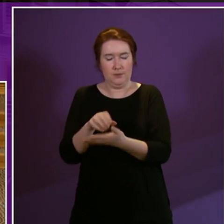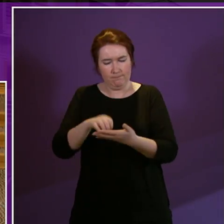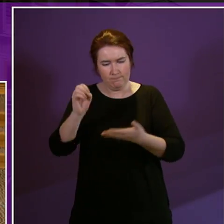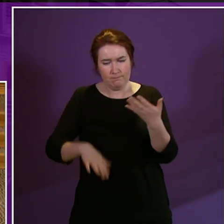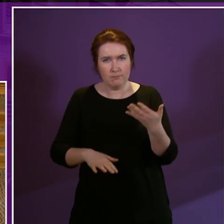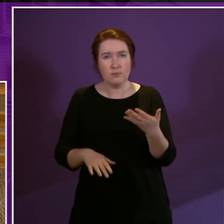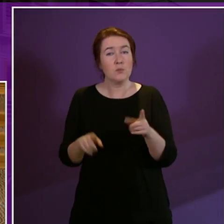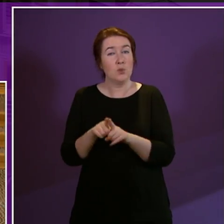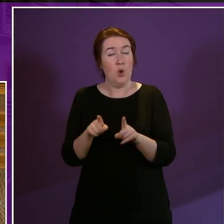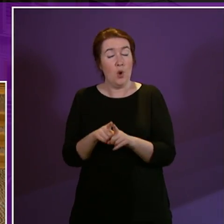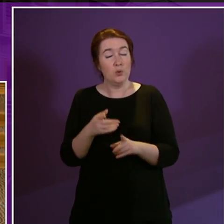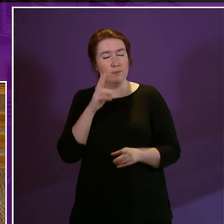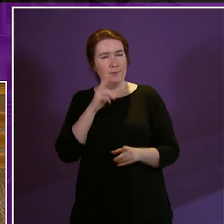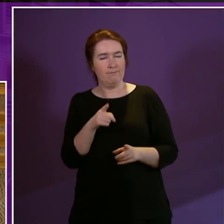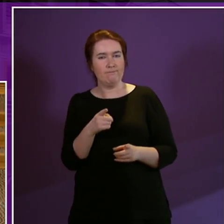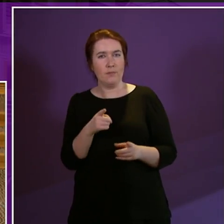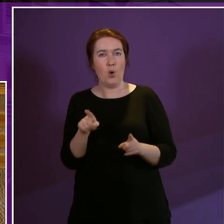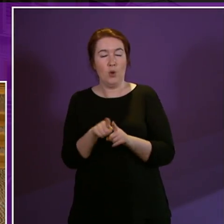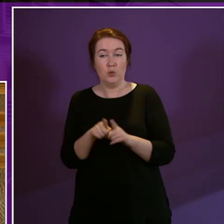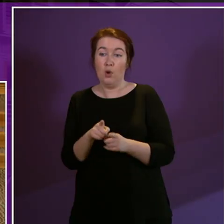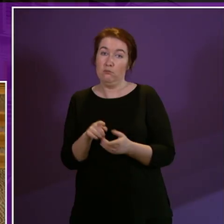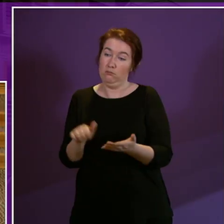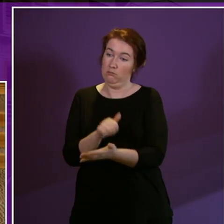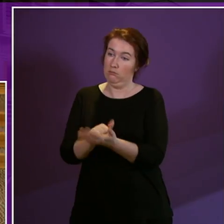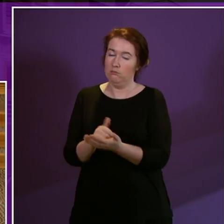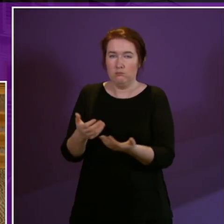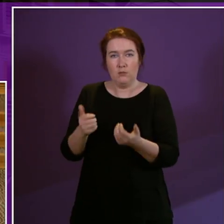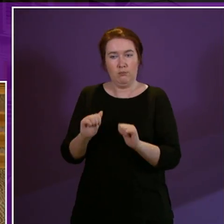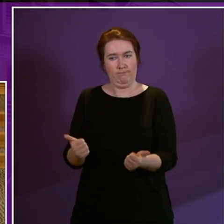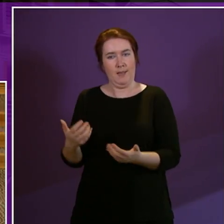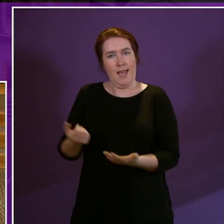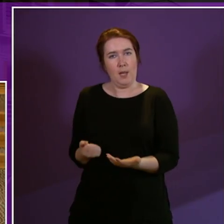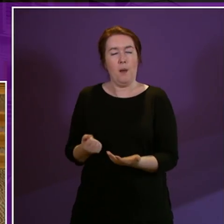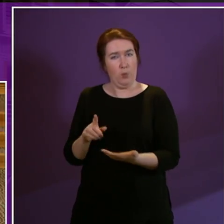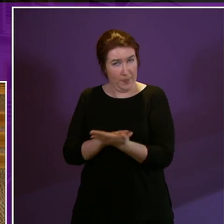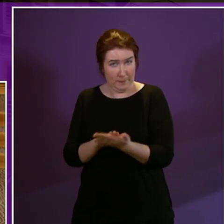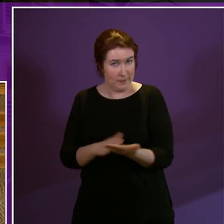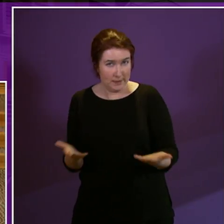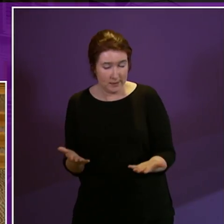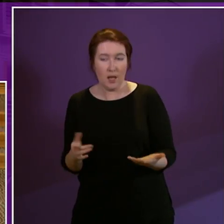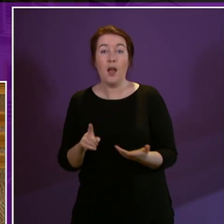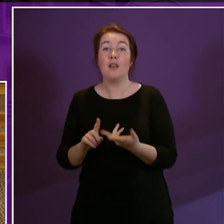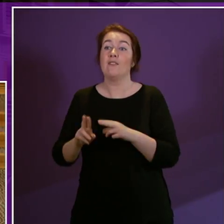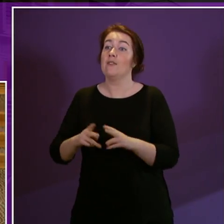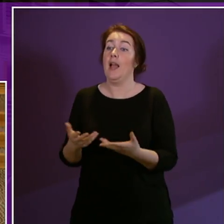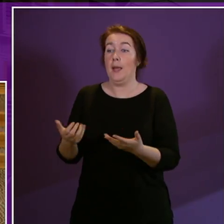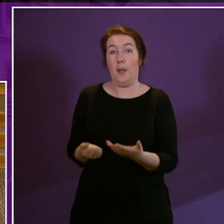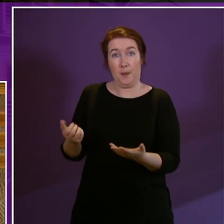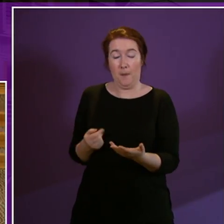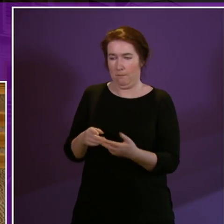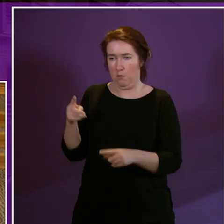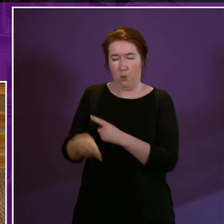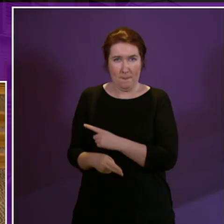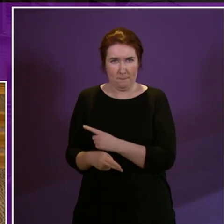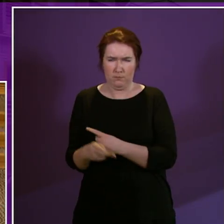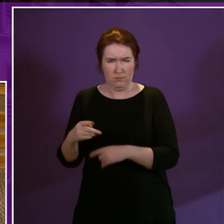a telling point about what an adequate income actually means and what happens when that adequate income is withdrawn and